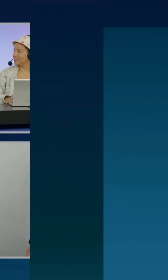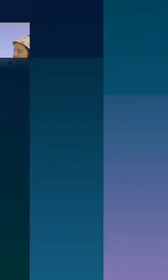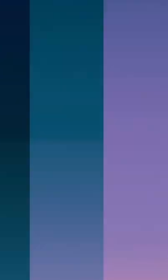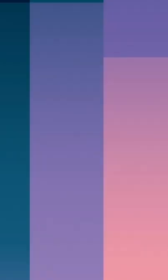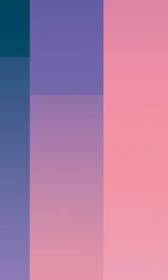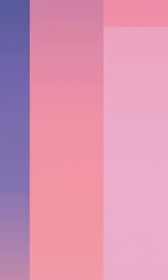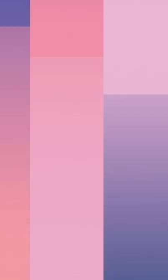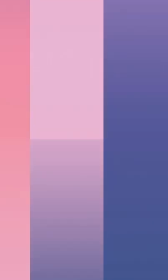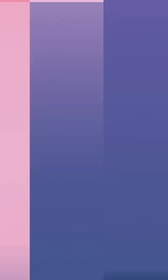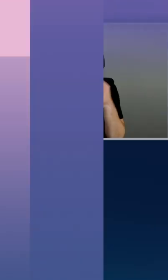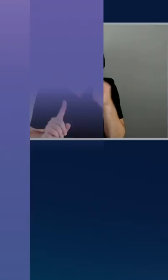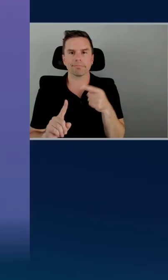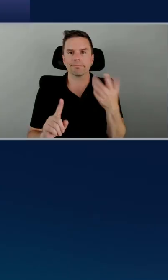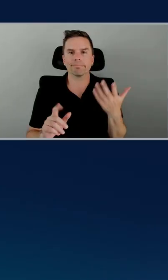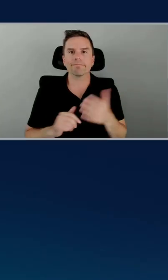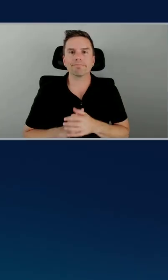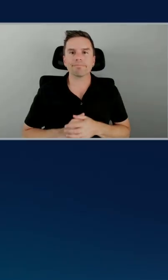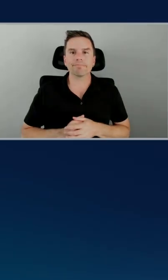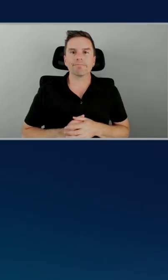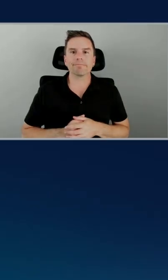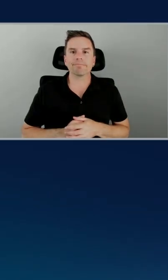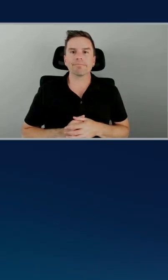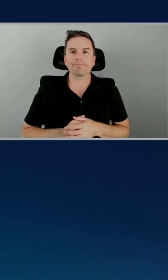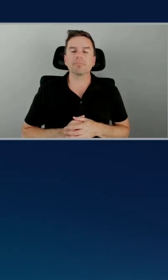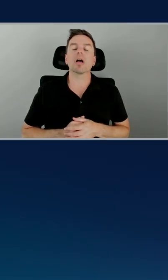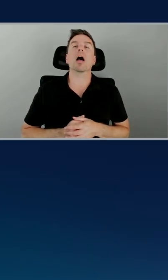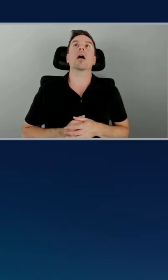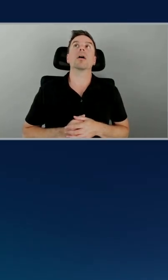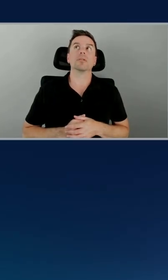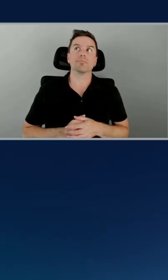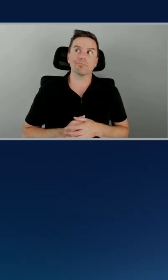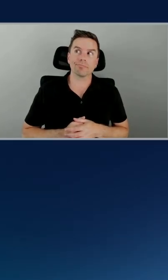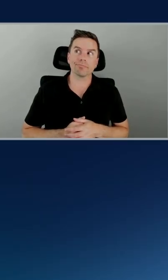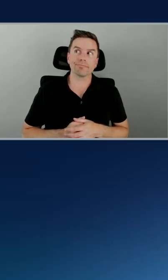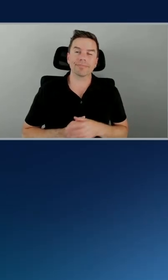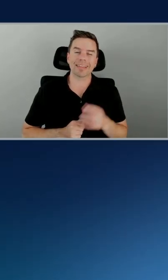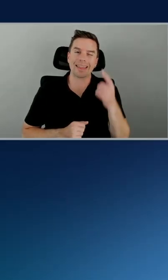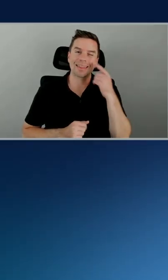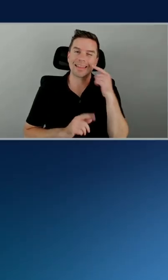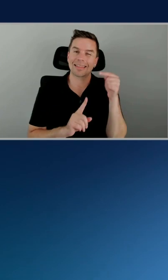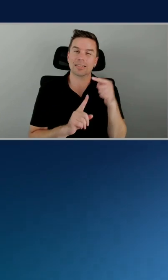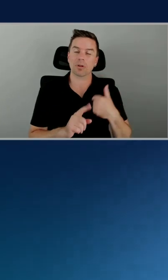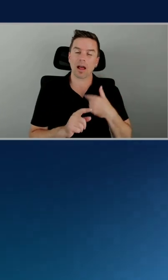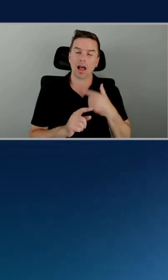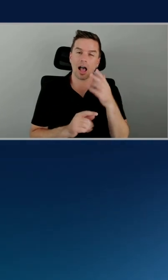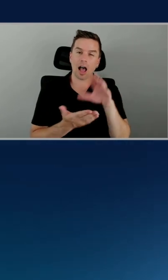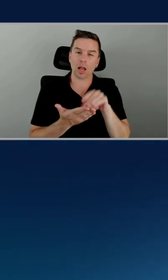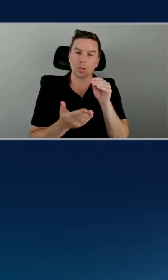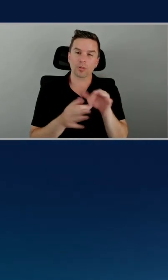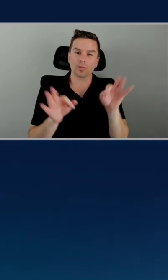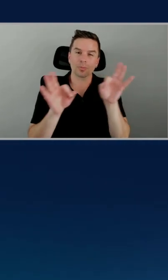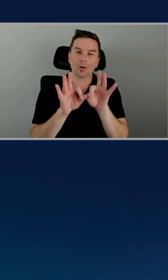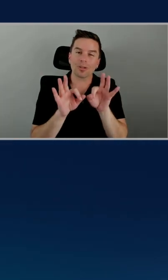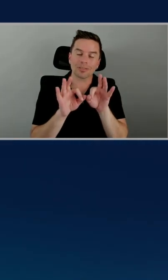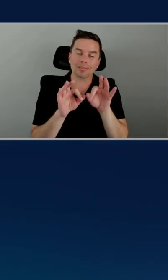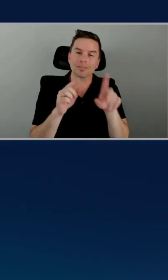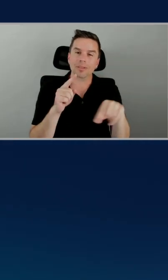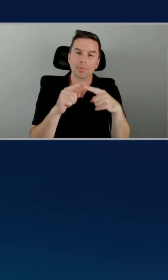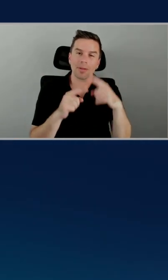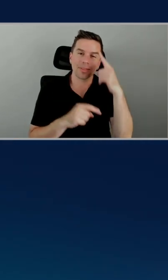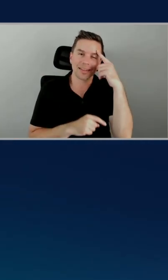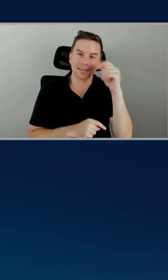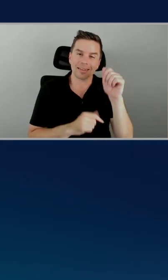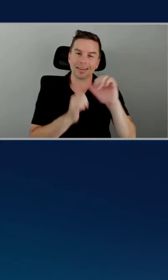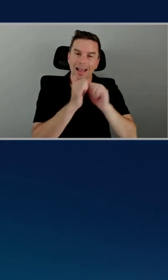learn? On this one, uh, uh, I think just the, um, the importance of thinking about a scale. I love it. Yeah.